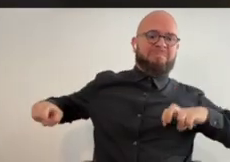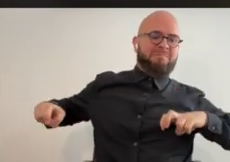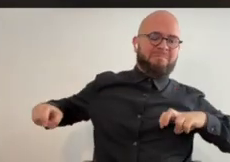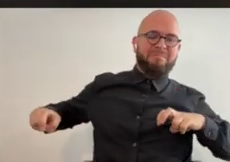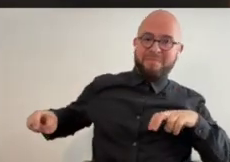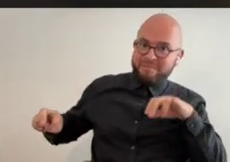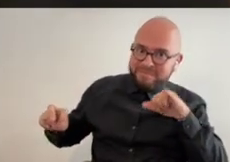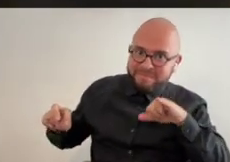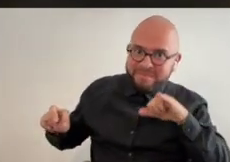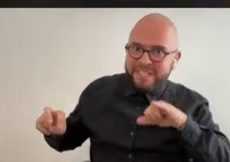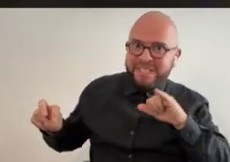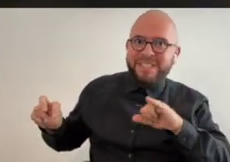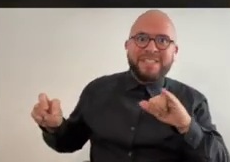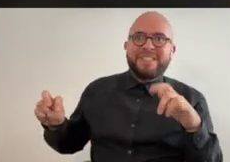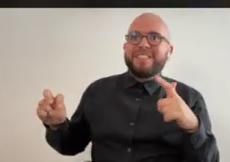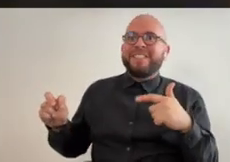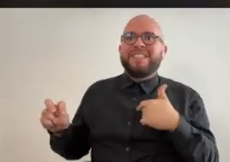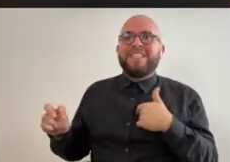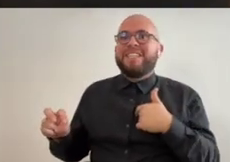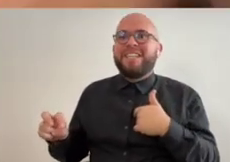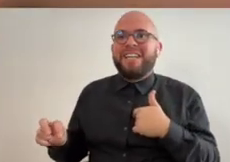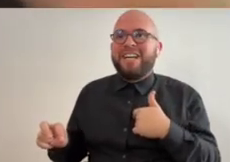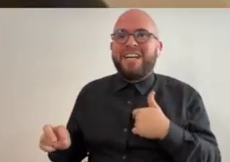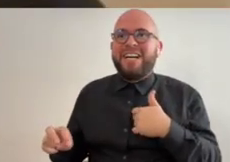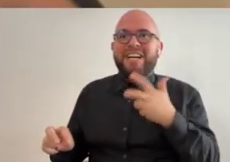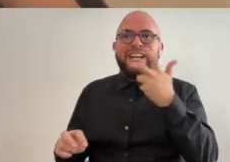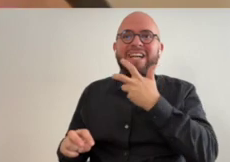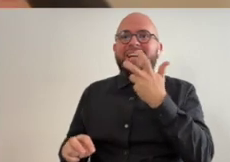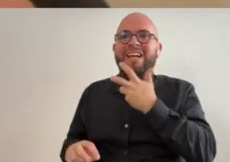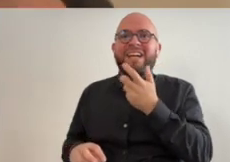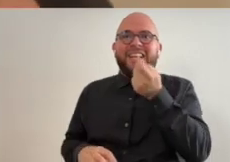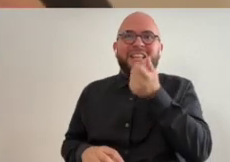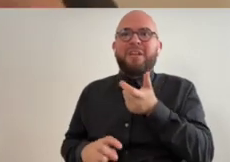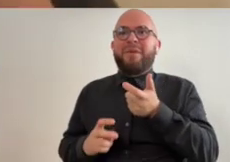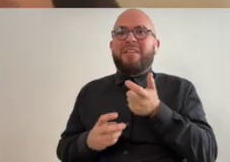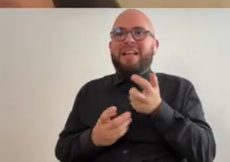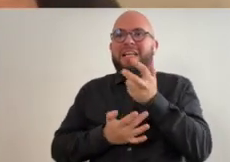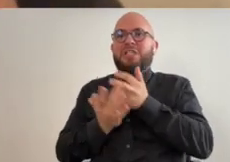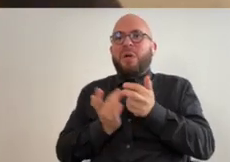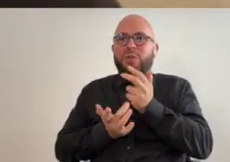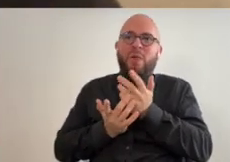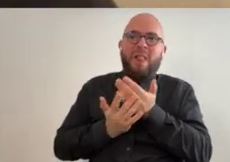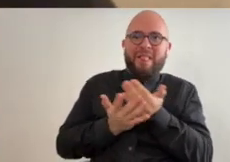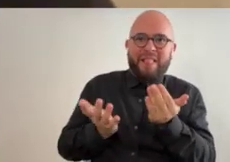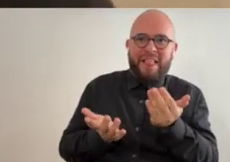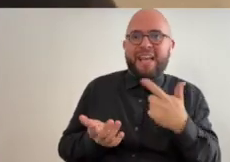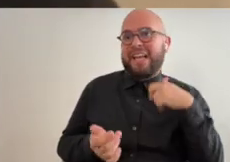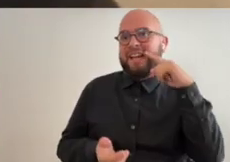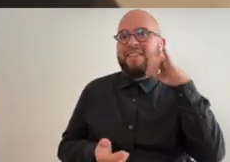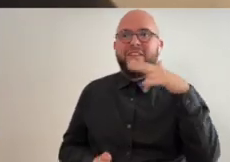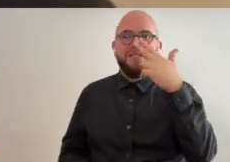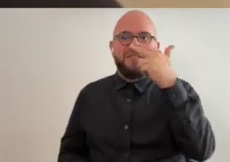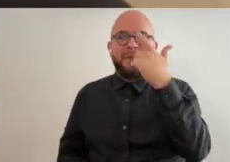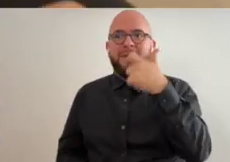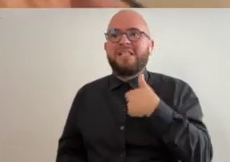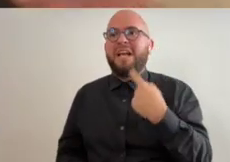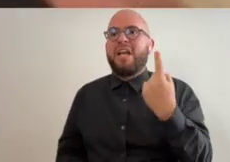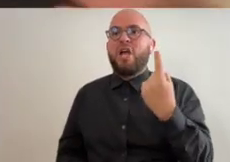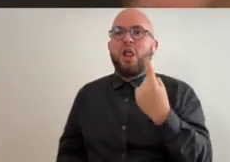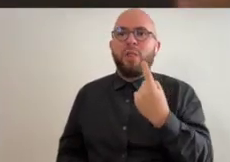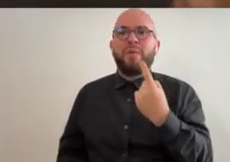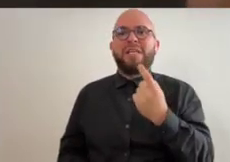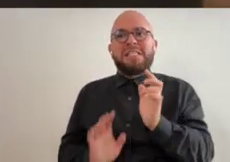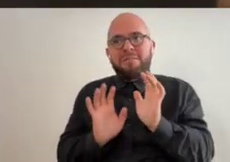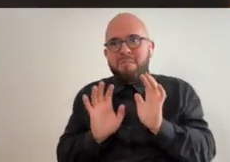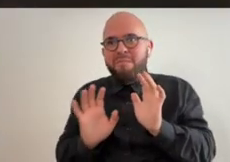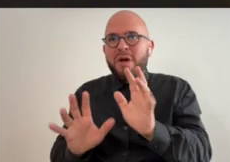goes oh no she sat at a different table she was like so taught this like social it's like a little bit of a social which i always